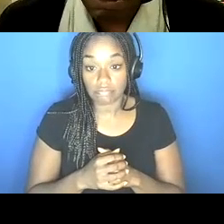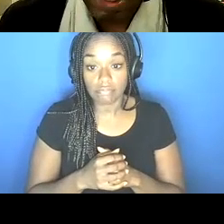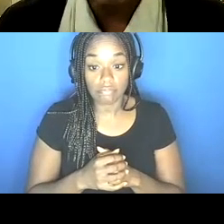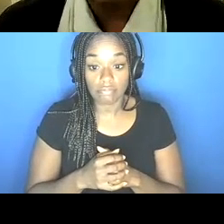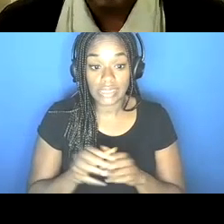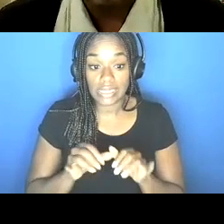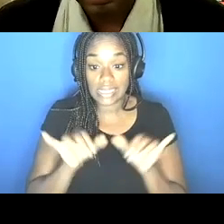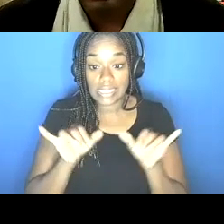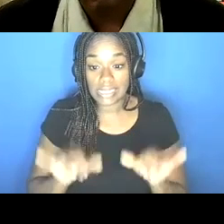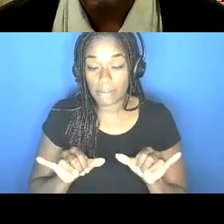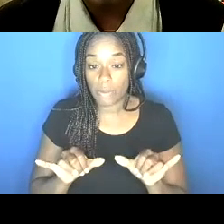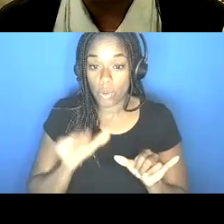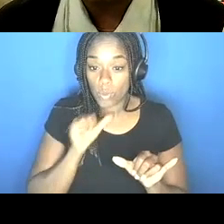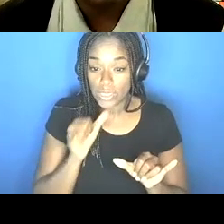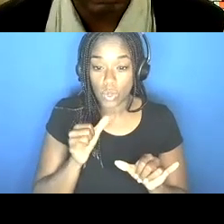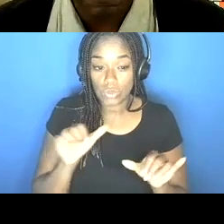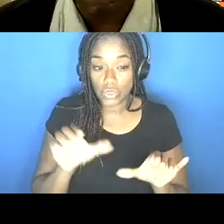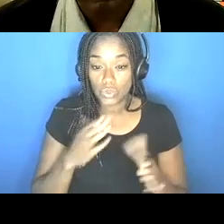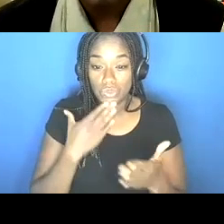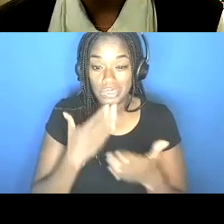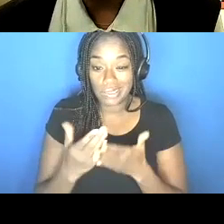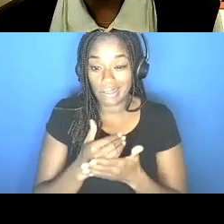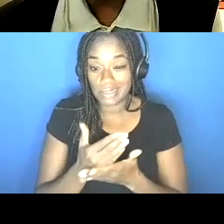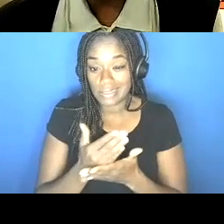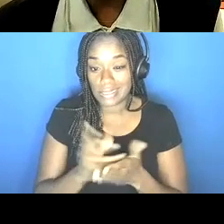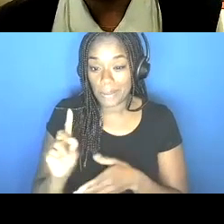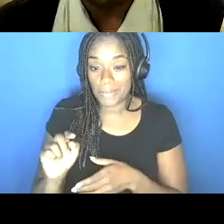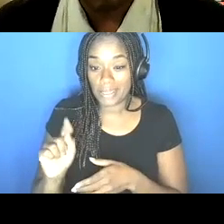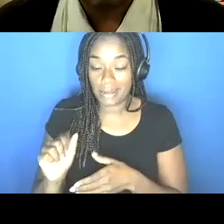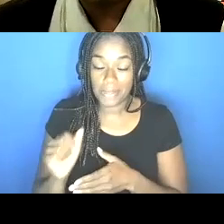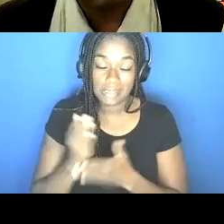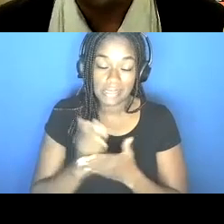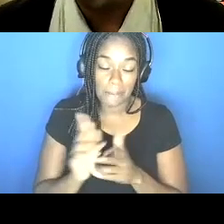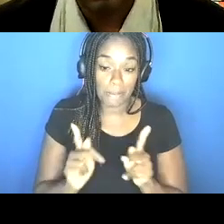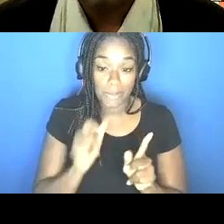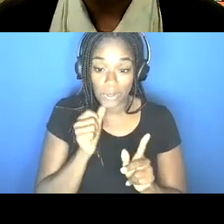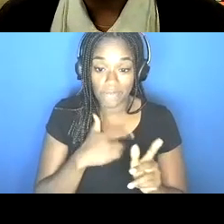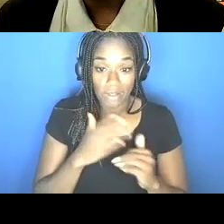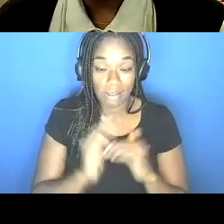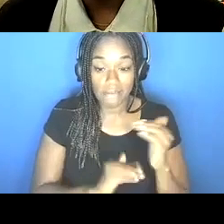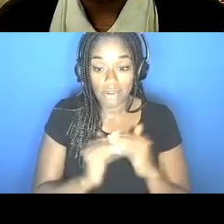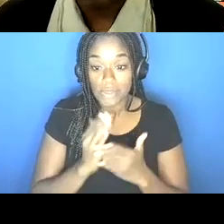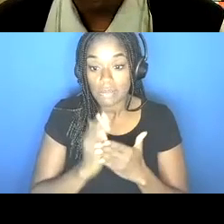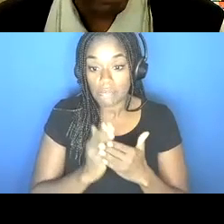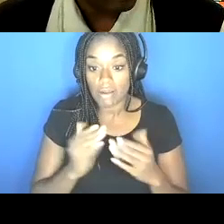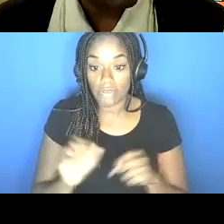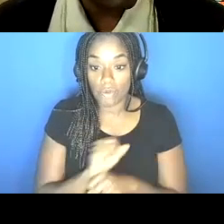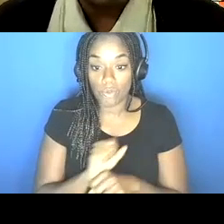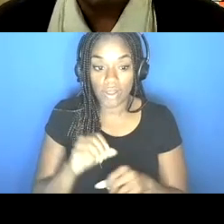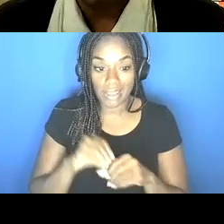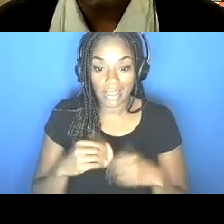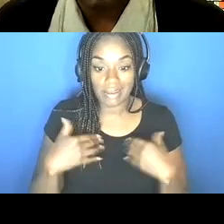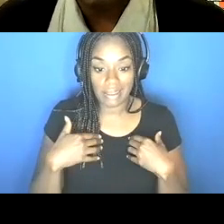we don't do so well. Connect, collecting some of this data, folks feel uncomfortable. Um, so just part of our work in the health department is raising awareness for the medical